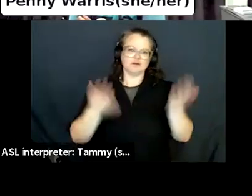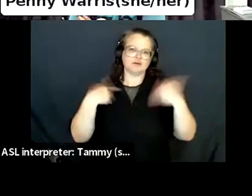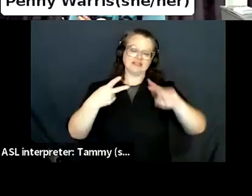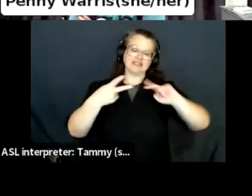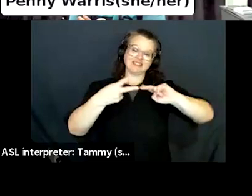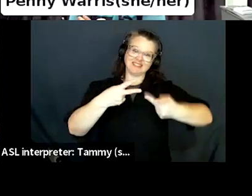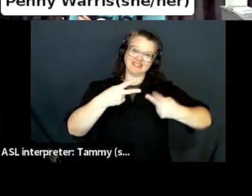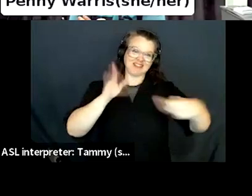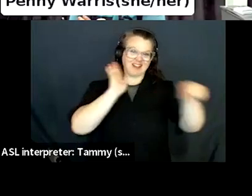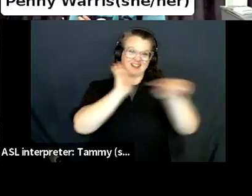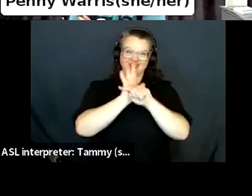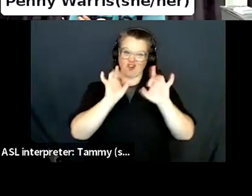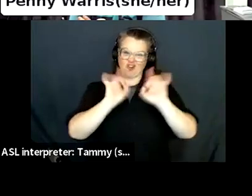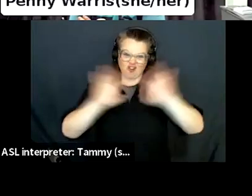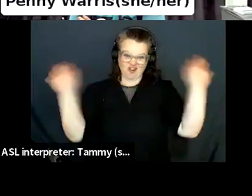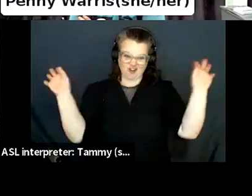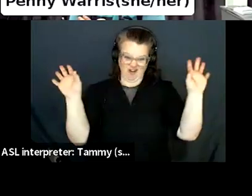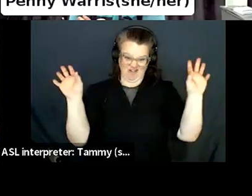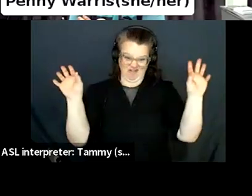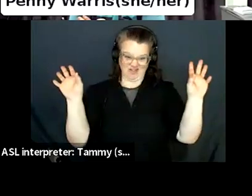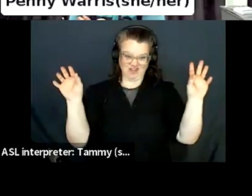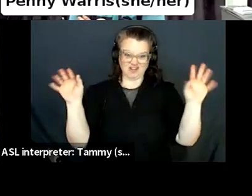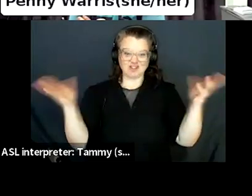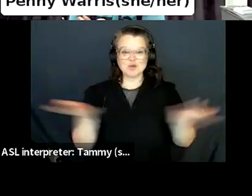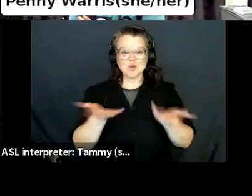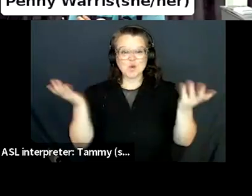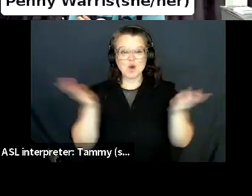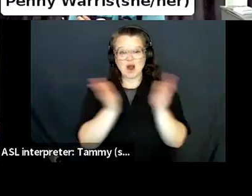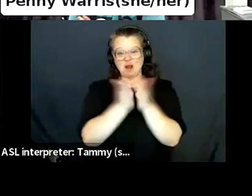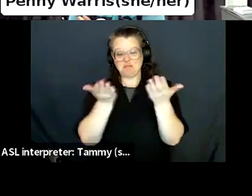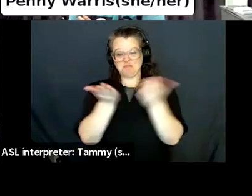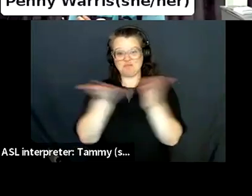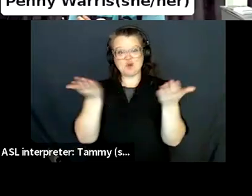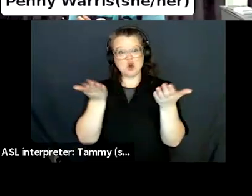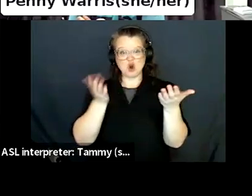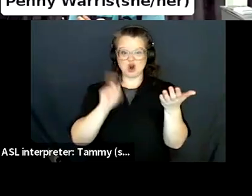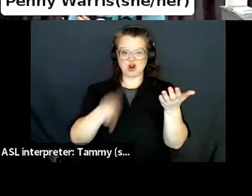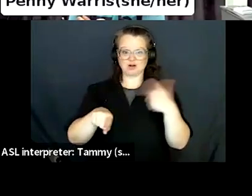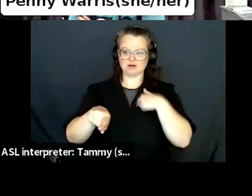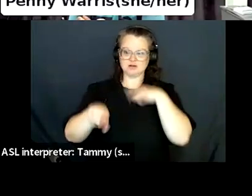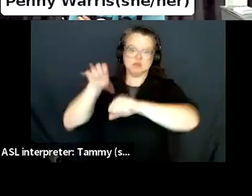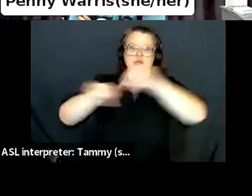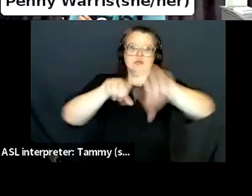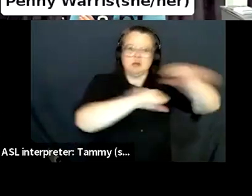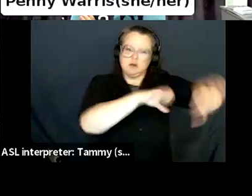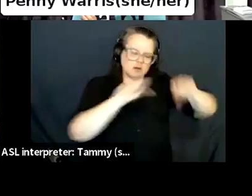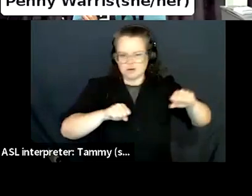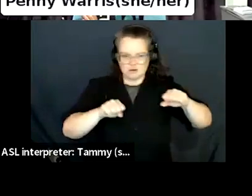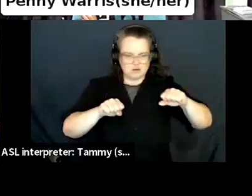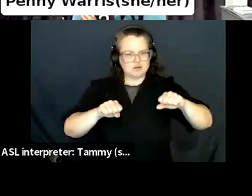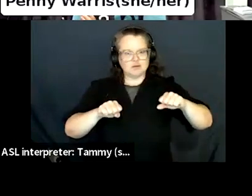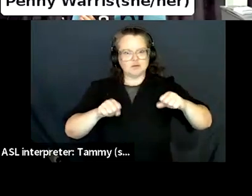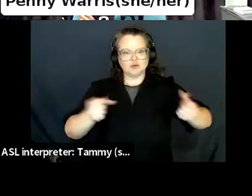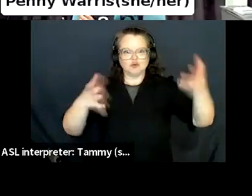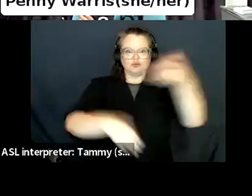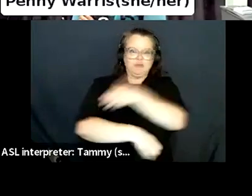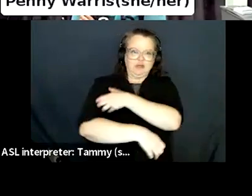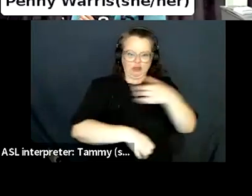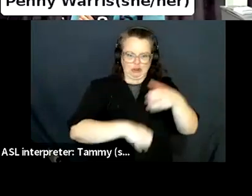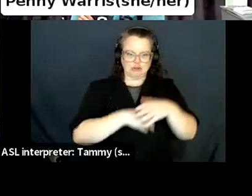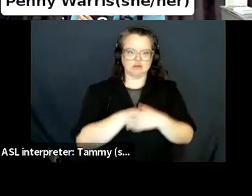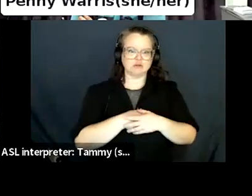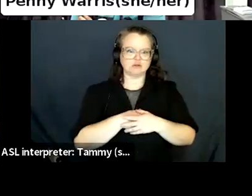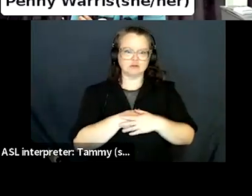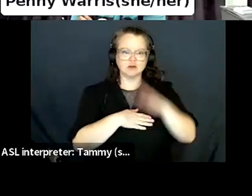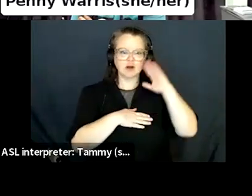Canada. Um, and that that's not to disparage book manager in any way. I know they do lots of great things, but it now takes two years to get